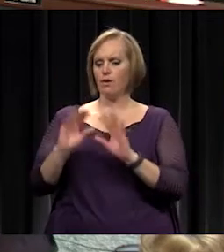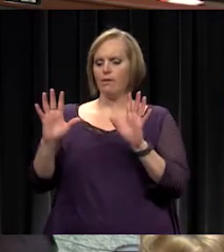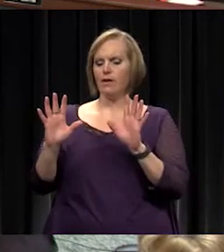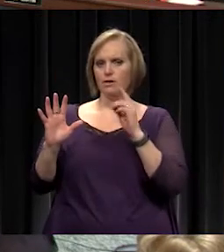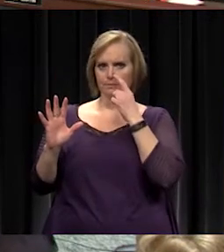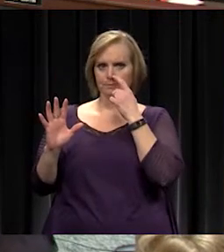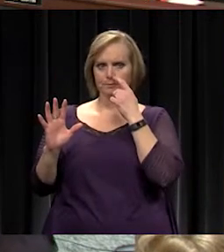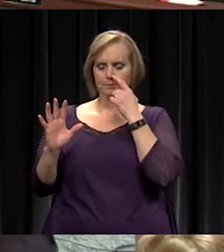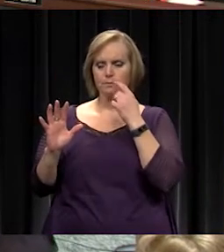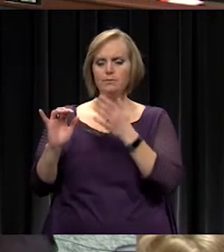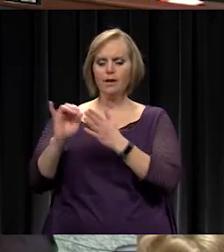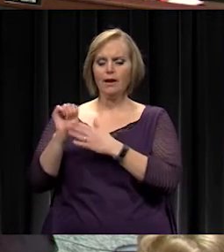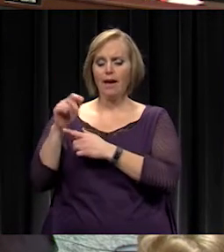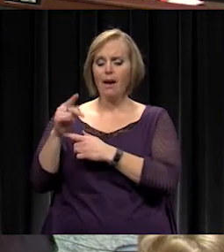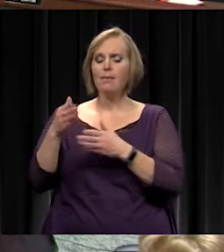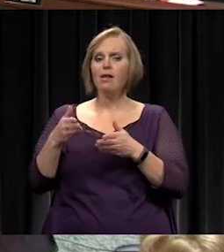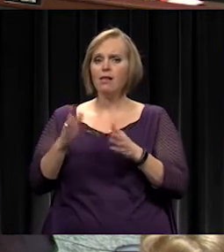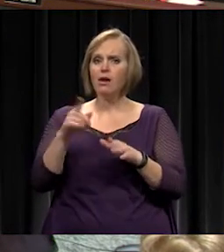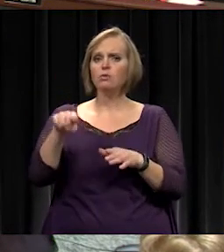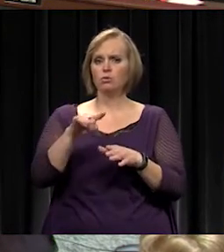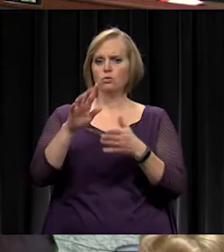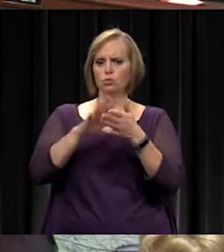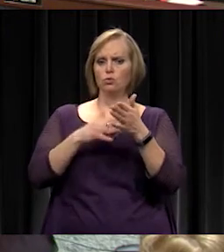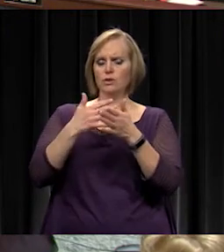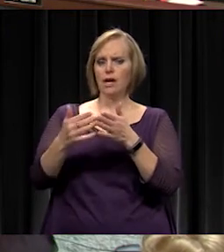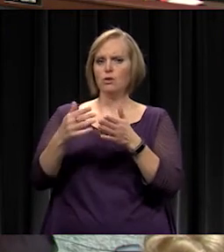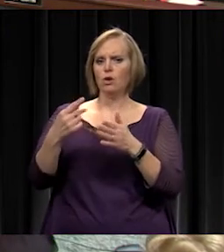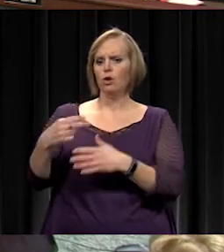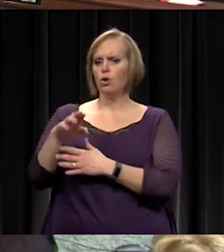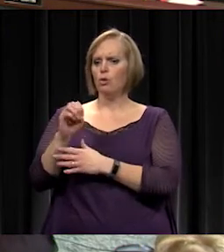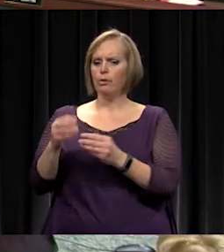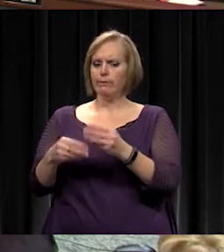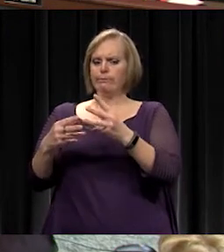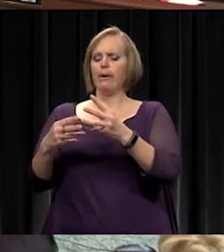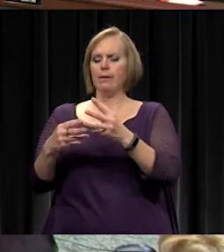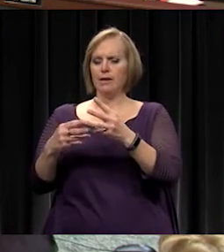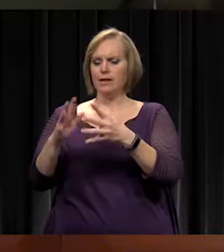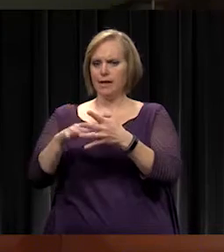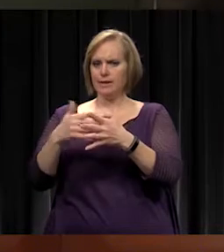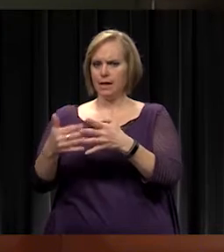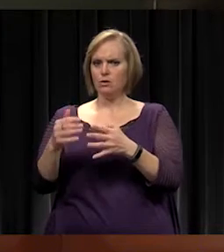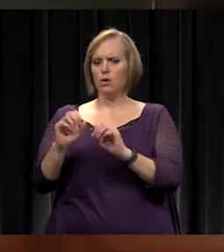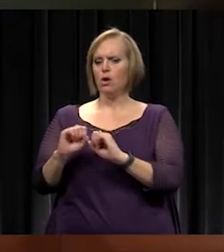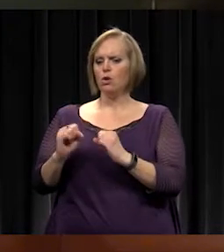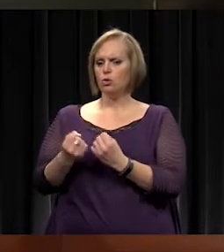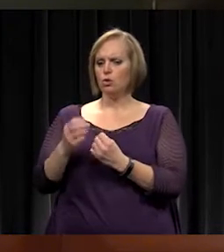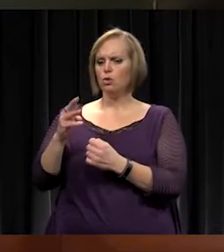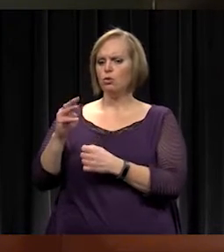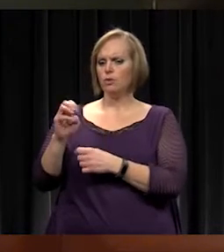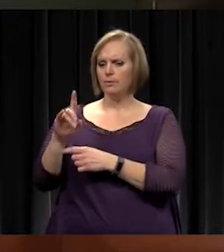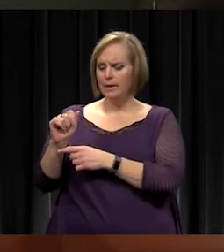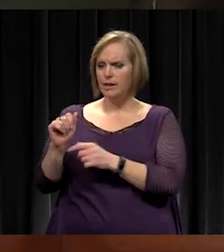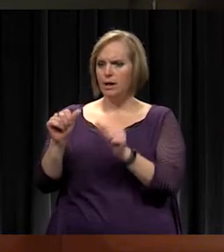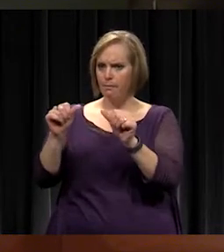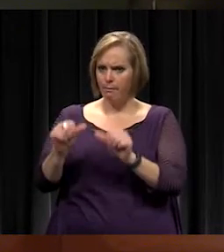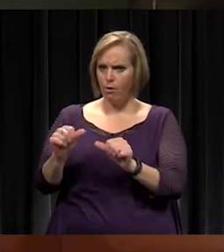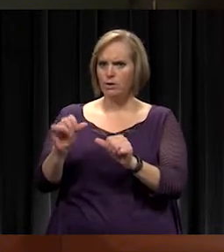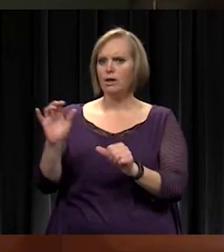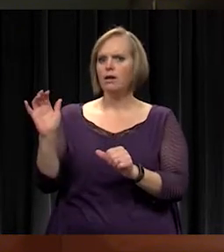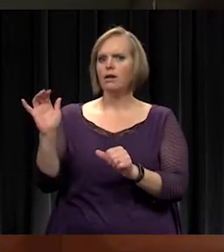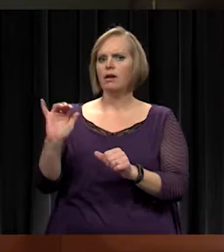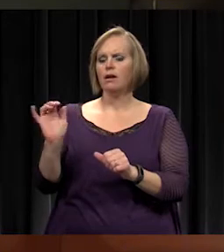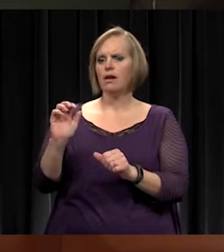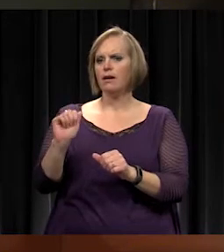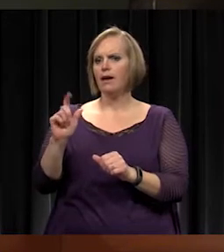so it allows you to schedule, like pre-populate and schedule social media postings, kind of like Ali